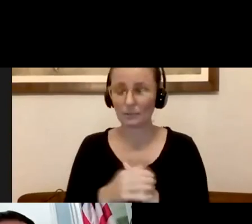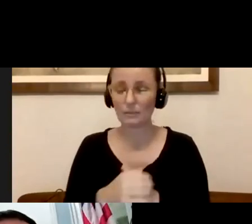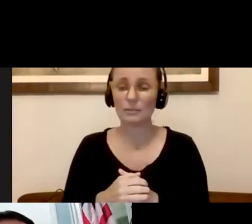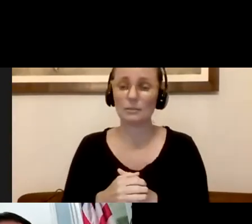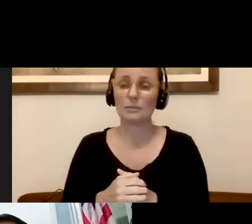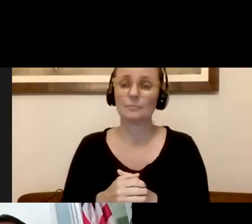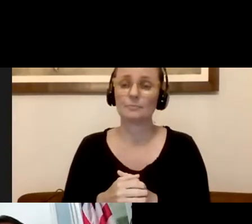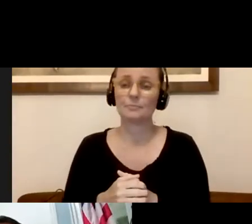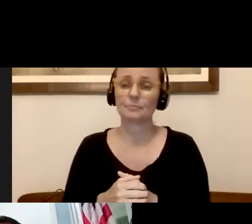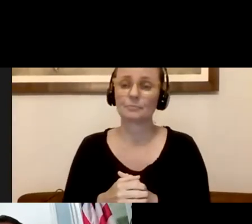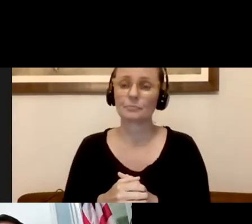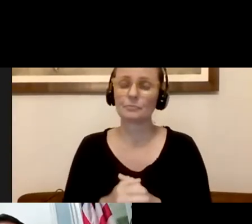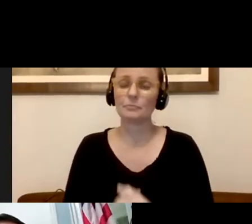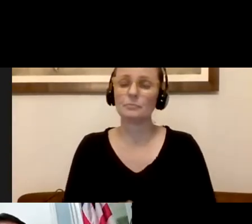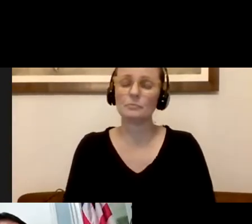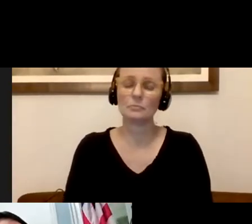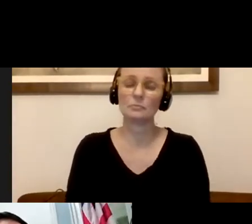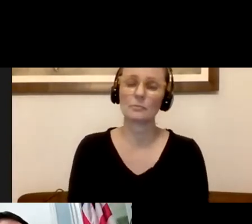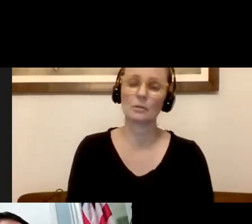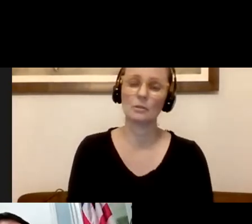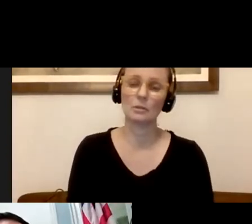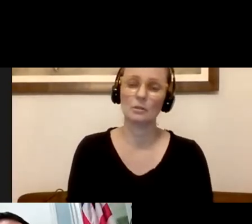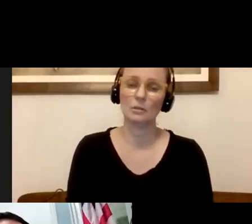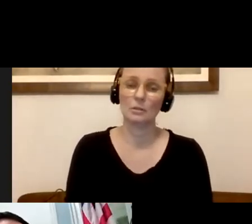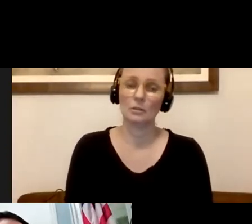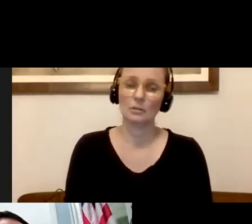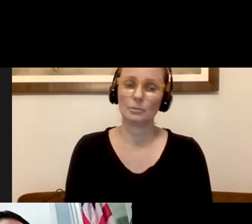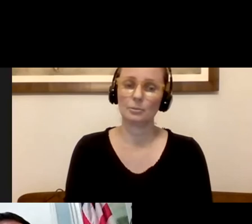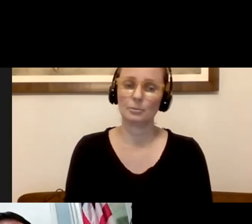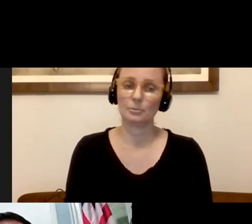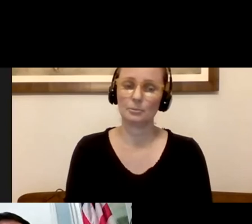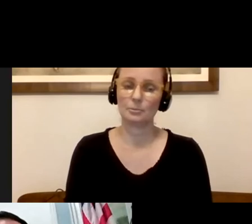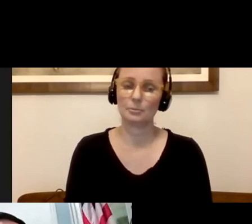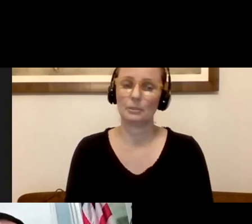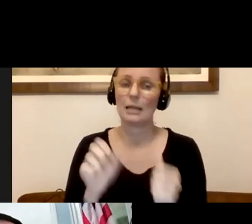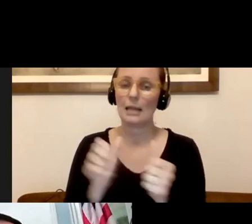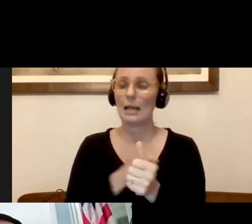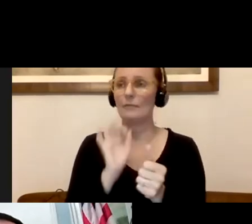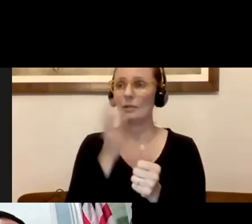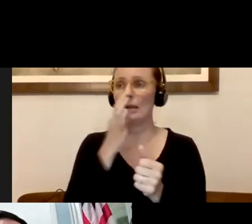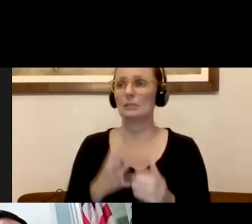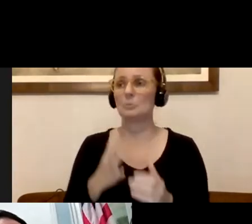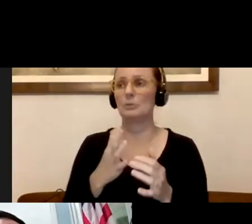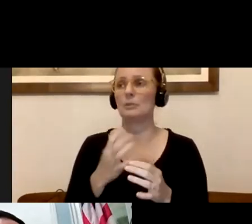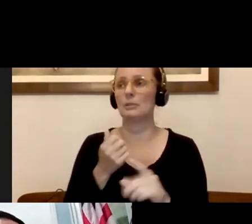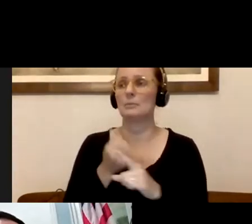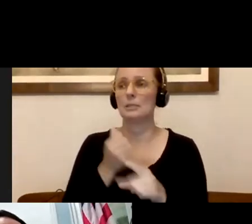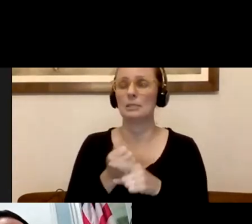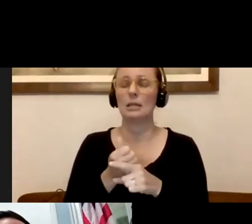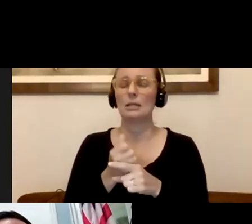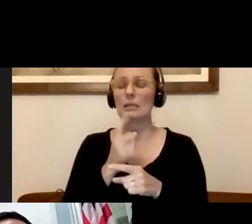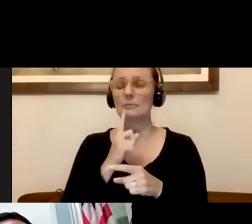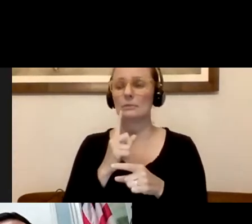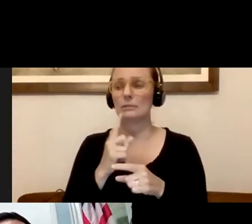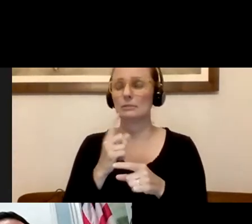Every expert we've heard regionally and nationally is advised to be slow and deliberate when reactivating parts of our